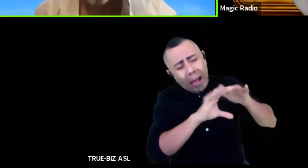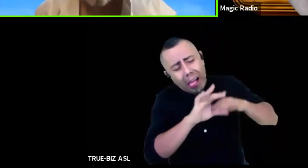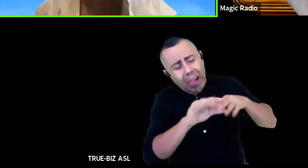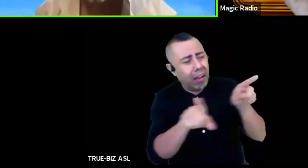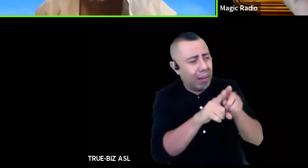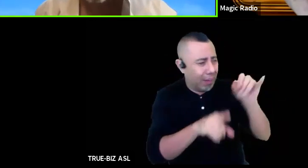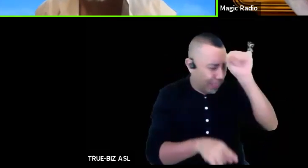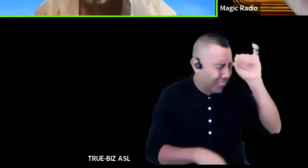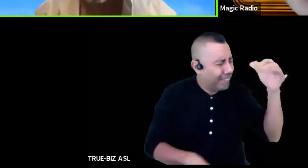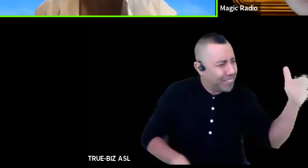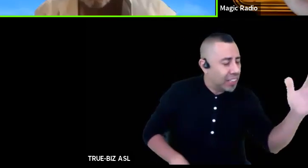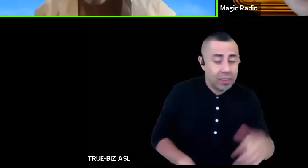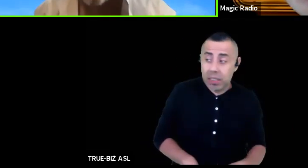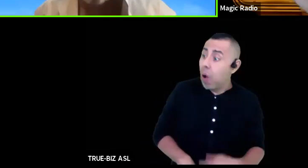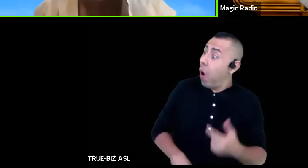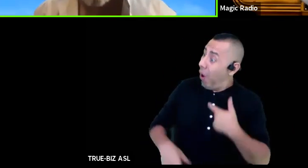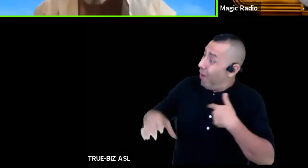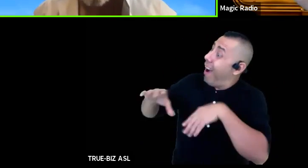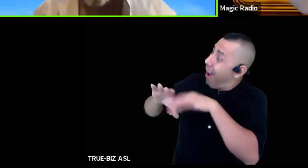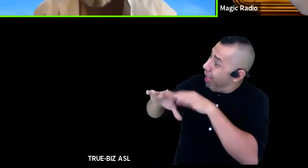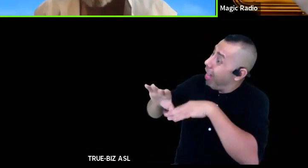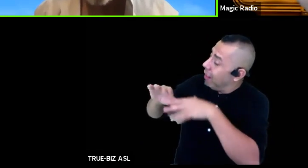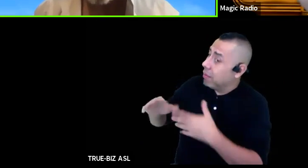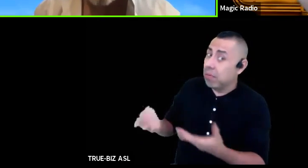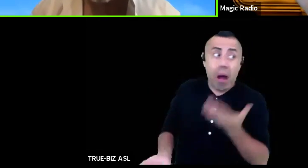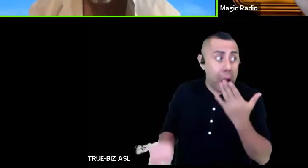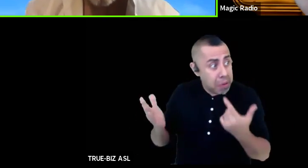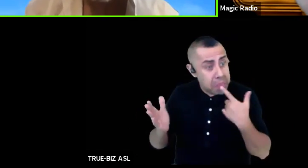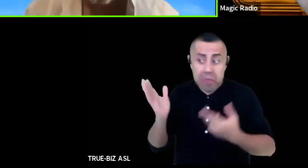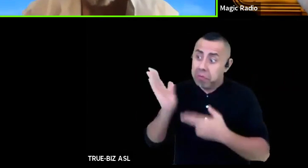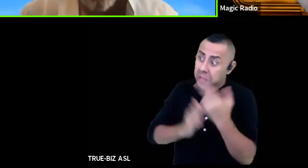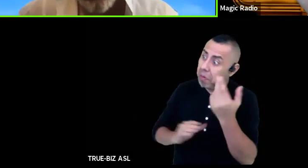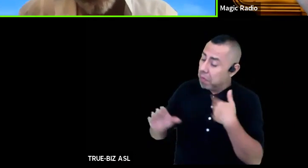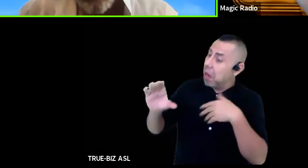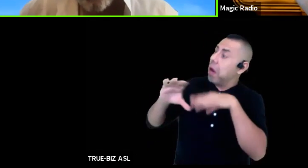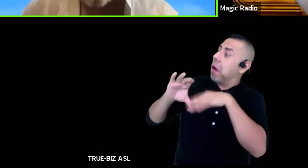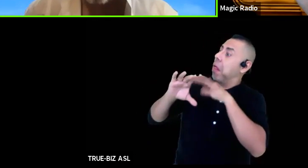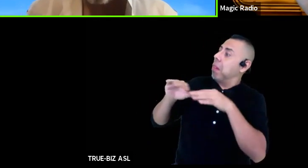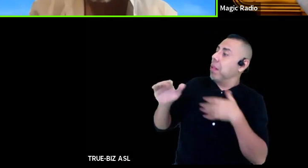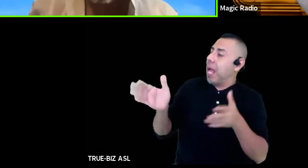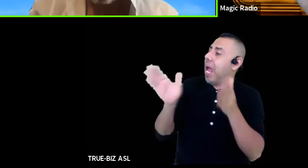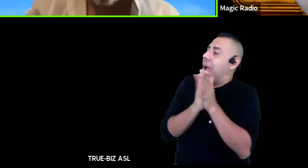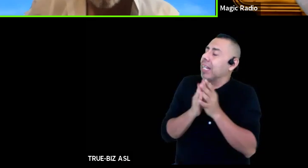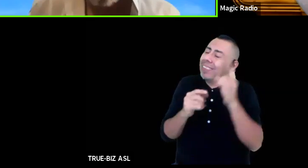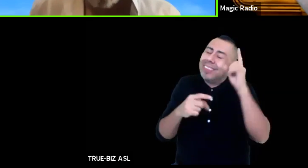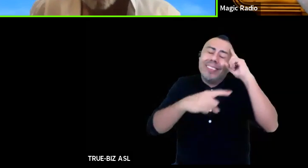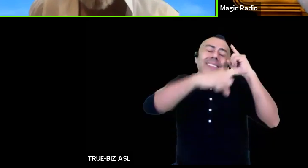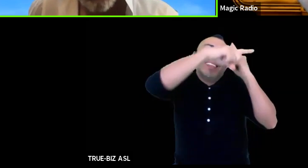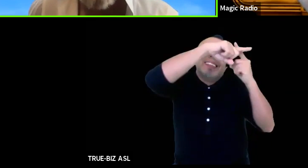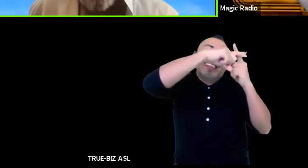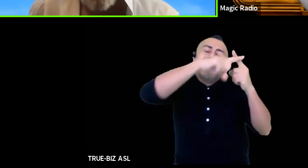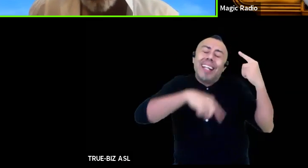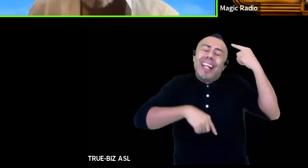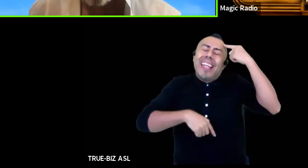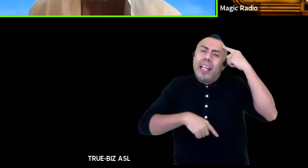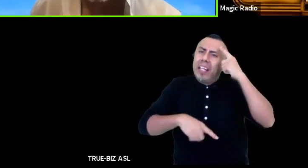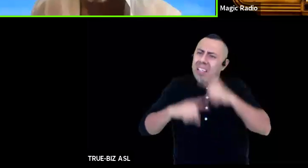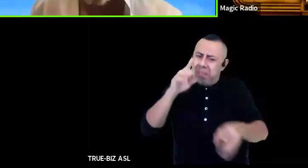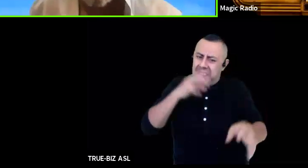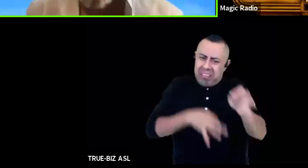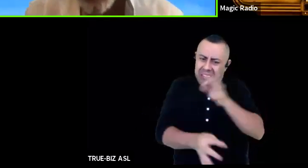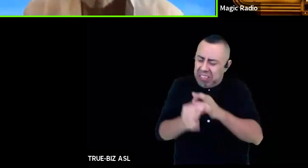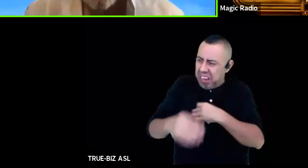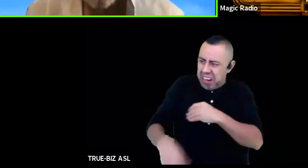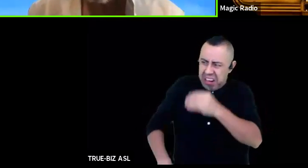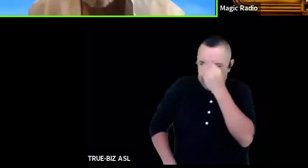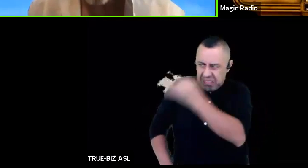think I'm blathering huh? well maybe I am asking I ask for a happy thought and I get to tell you what I think of you after ten years in